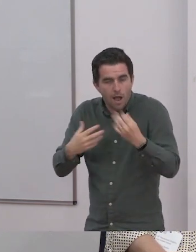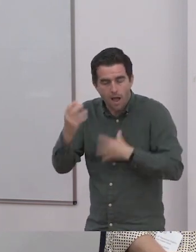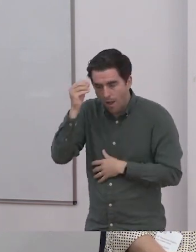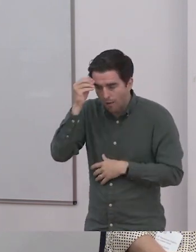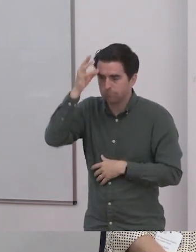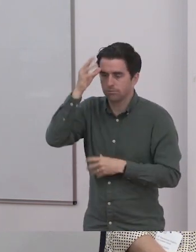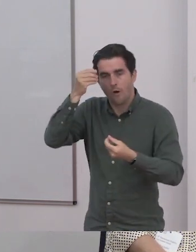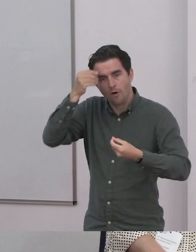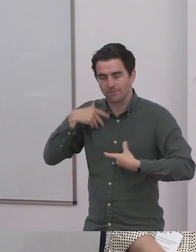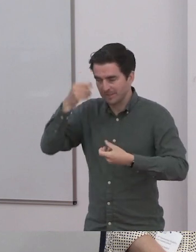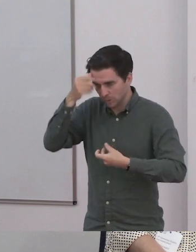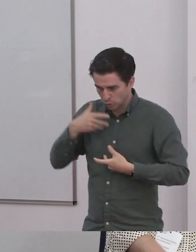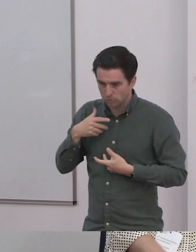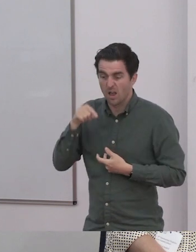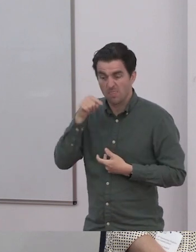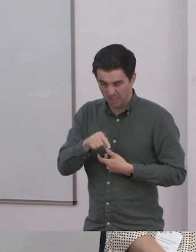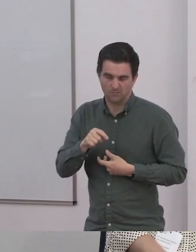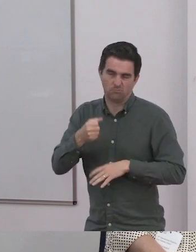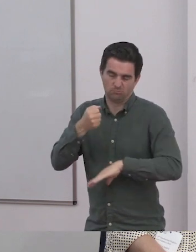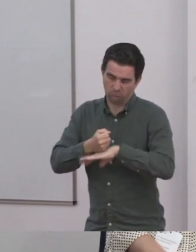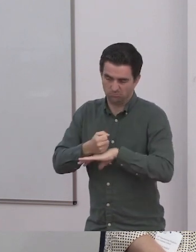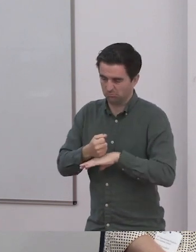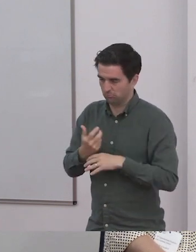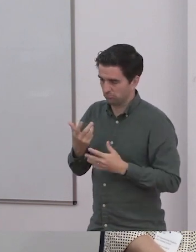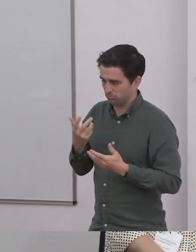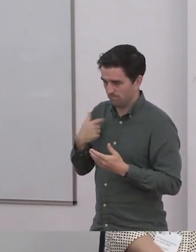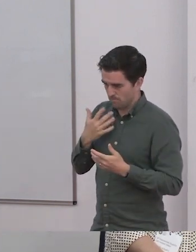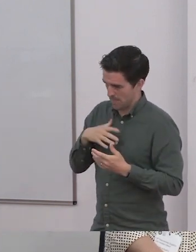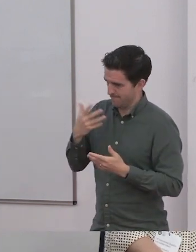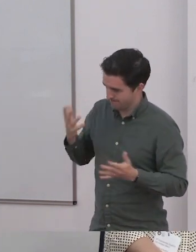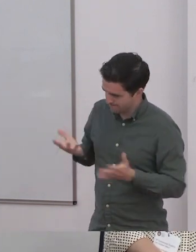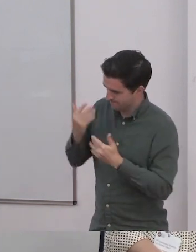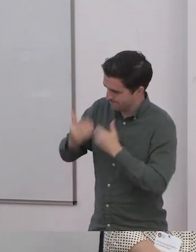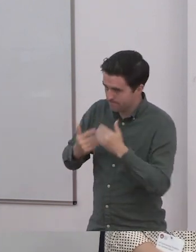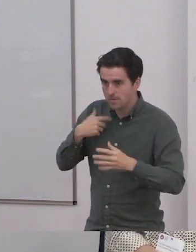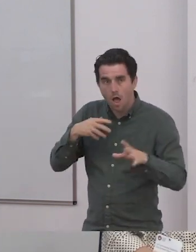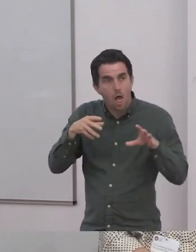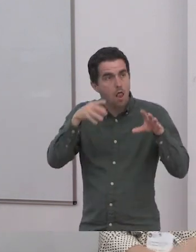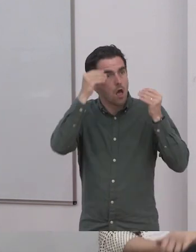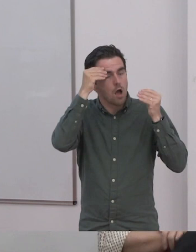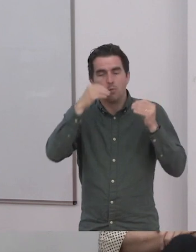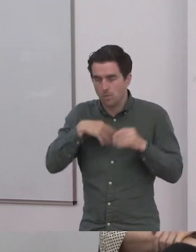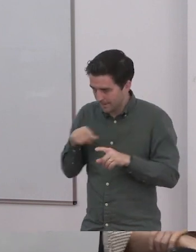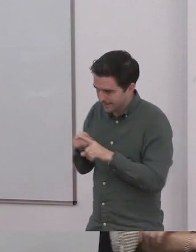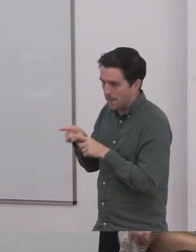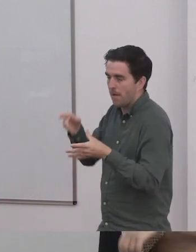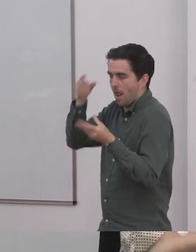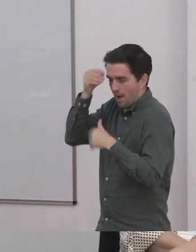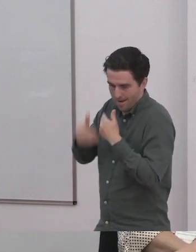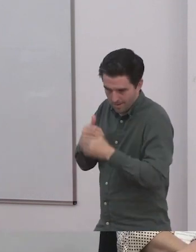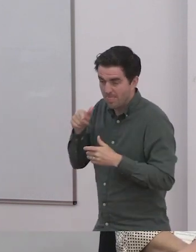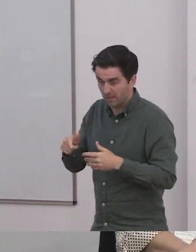That is just basically the core of how I was home educated. Yeah. I think that's fair enough.